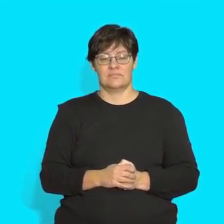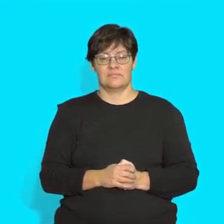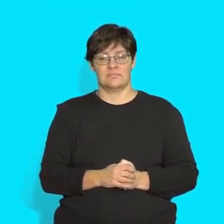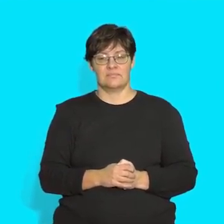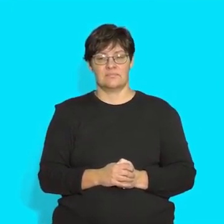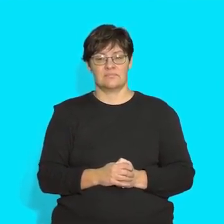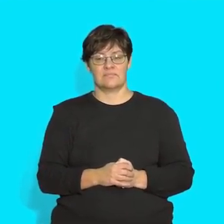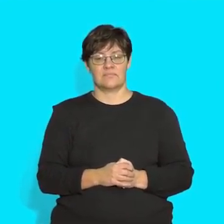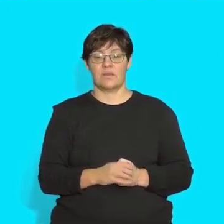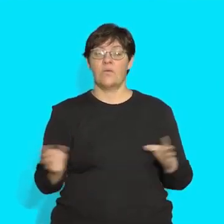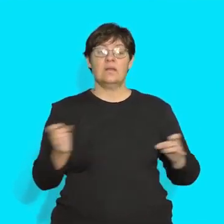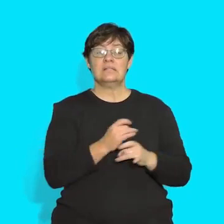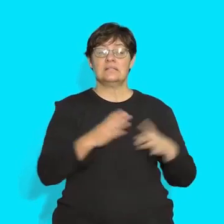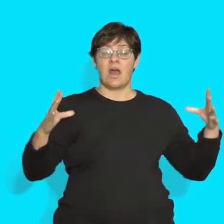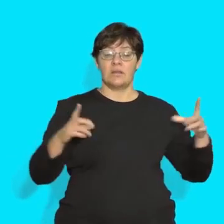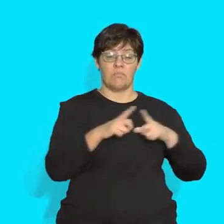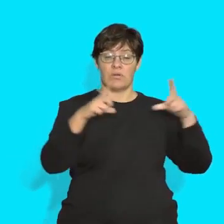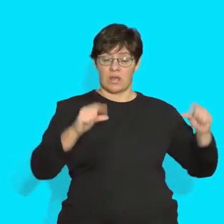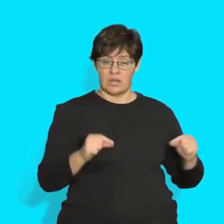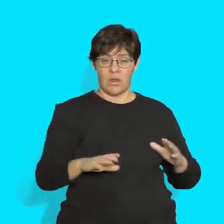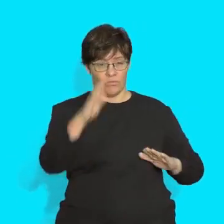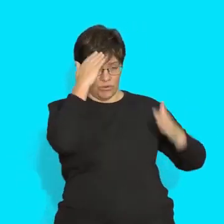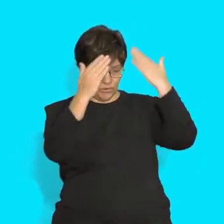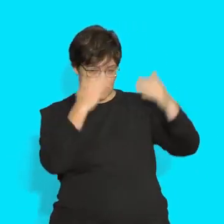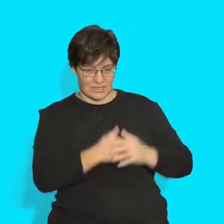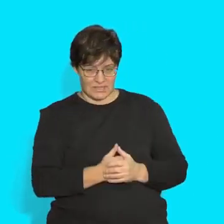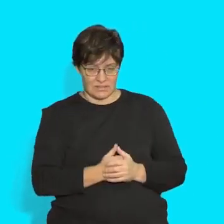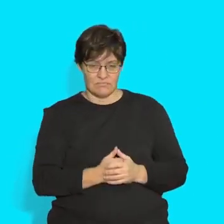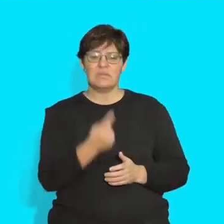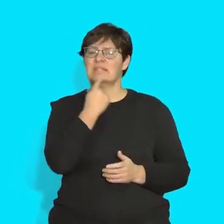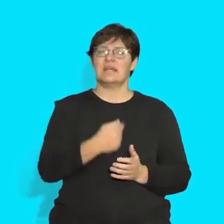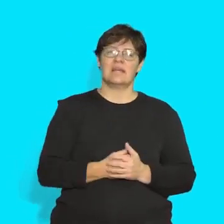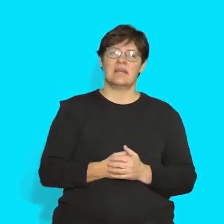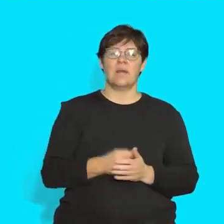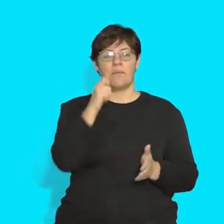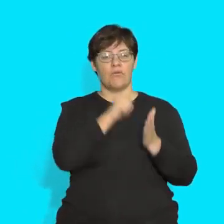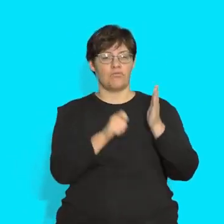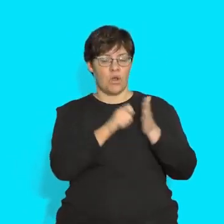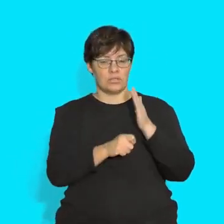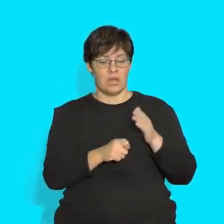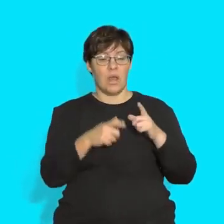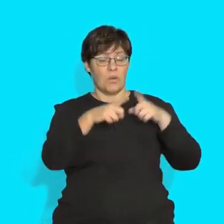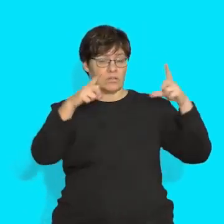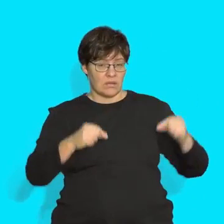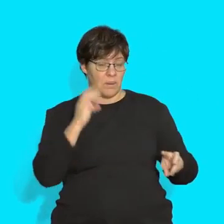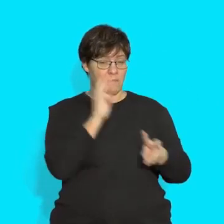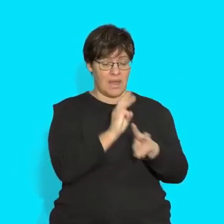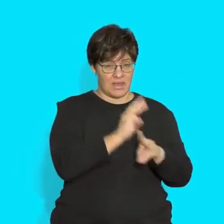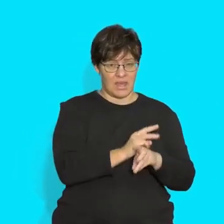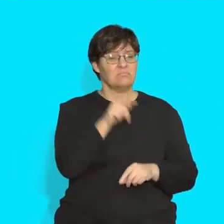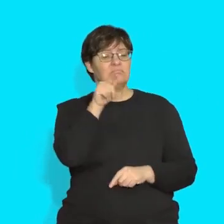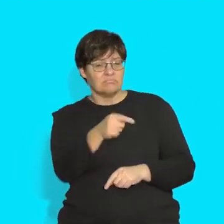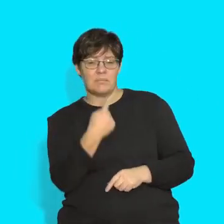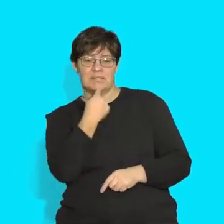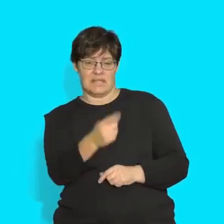We start a postcard with a greeting. Let's say, I wrote a postcard to my mum and this is what I